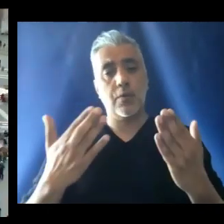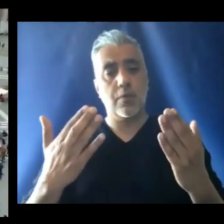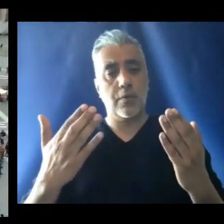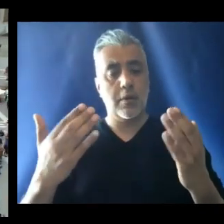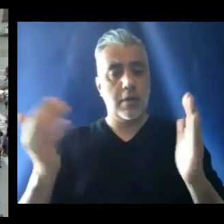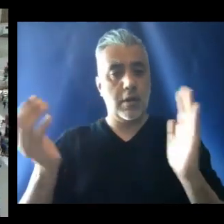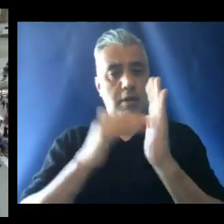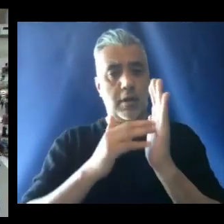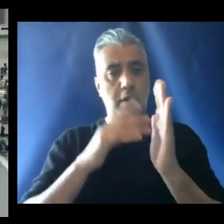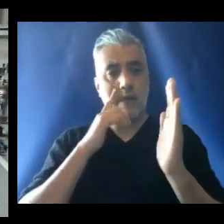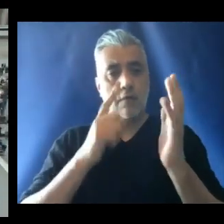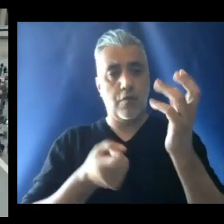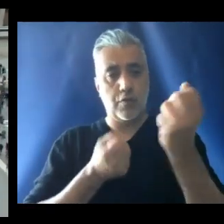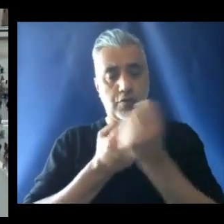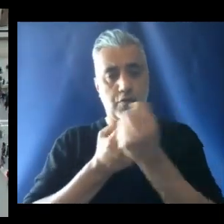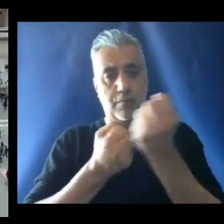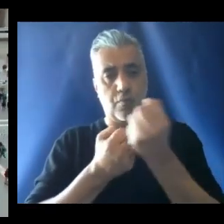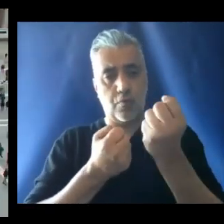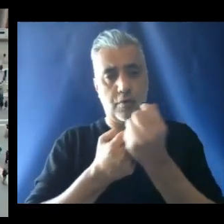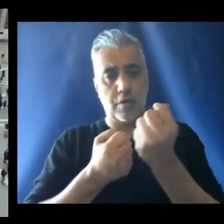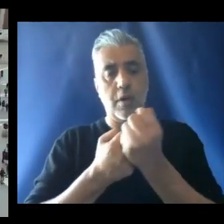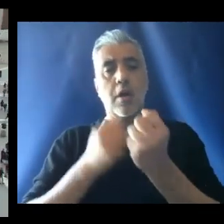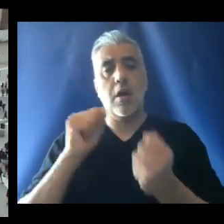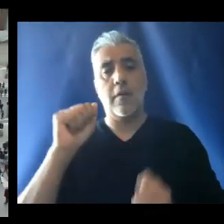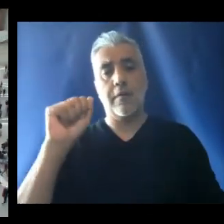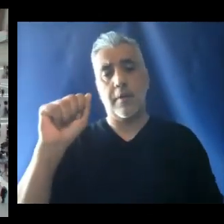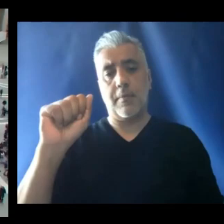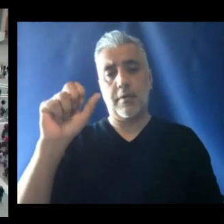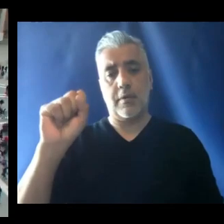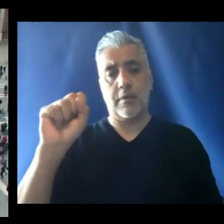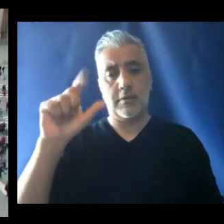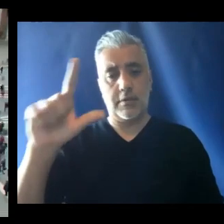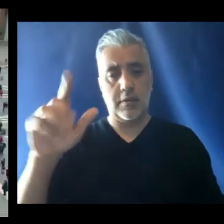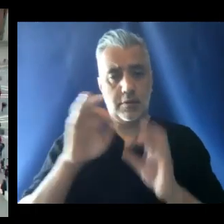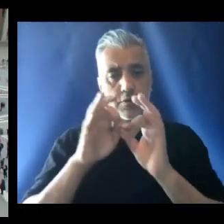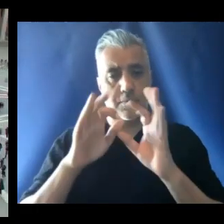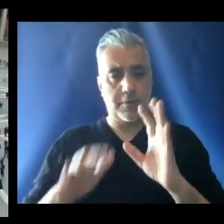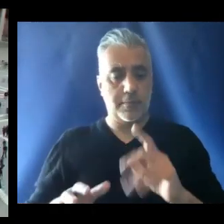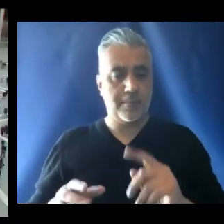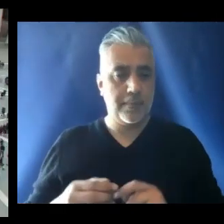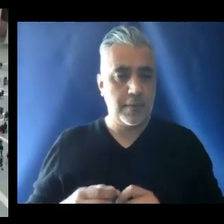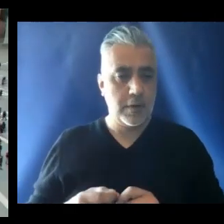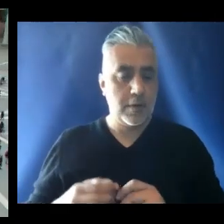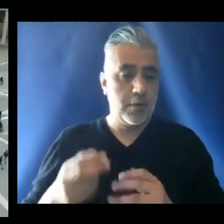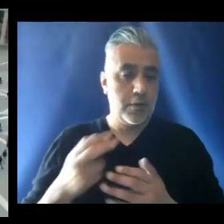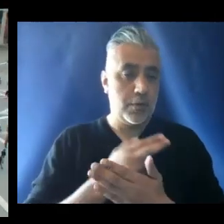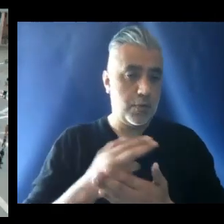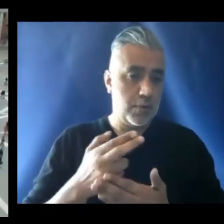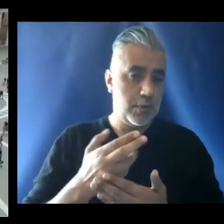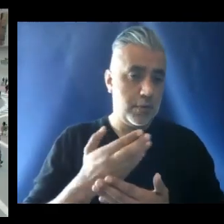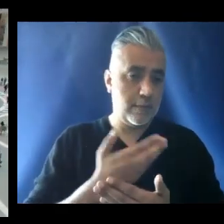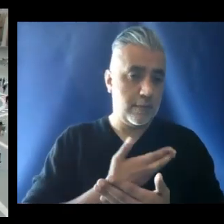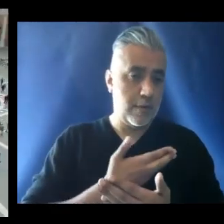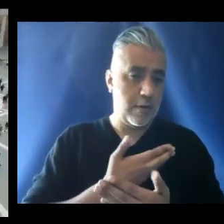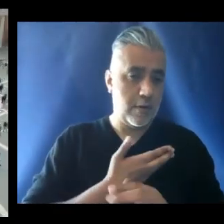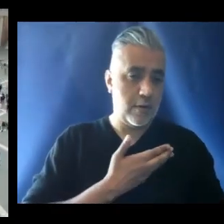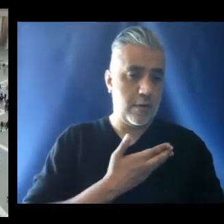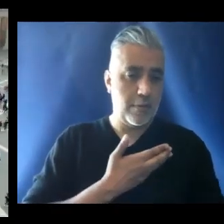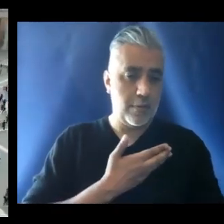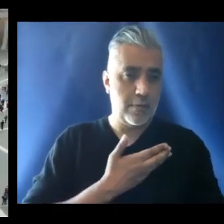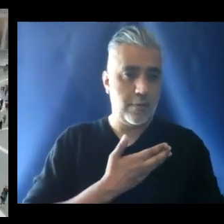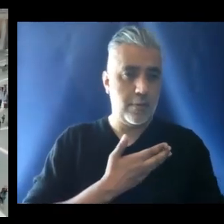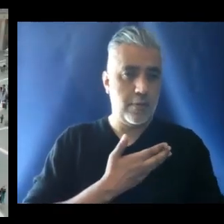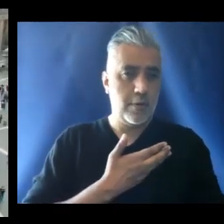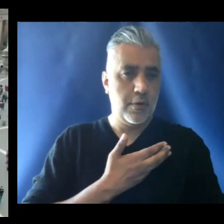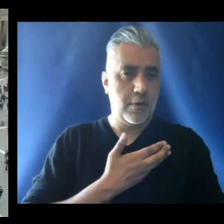apostolic library. The Holy Father also making an appeal for peace. There's been some buildup of tension